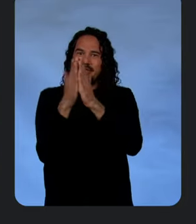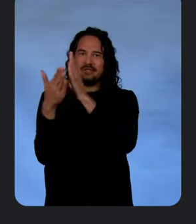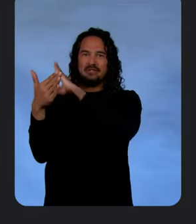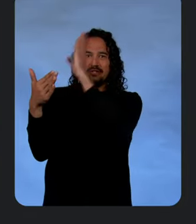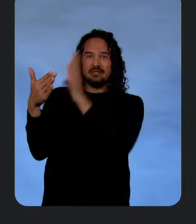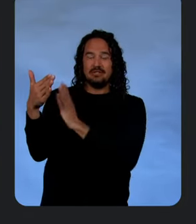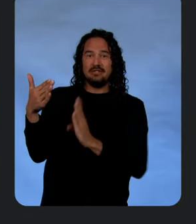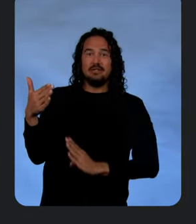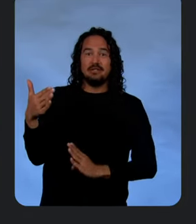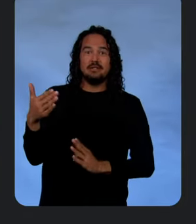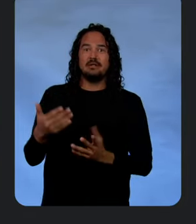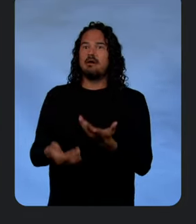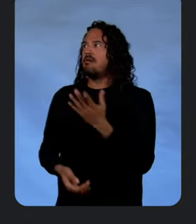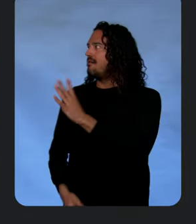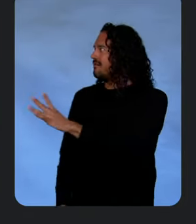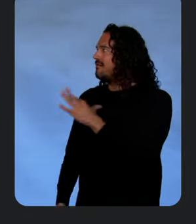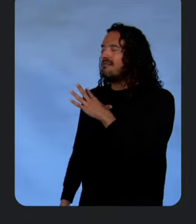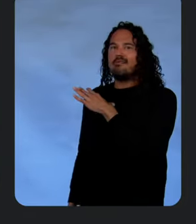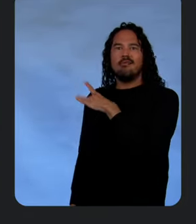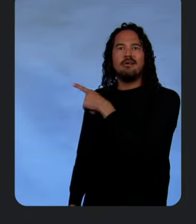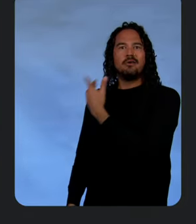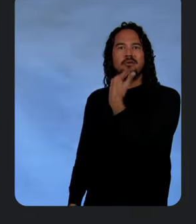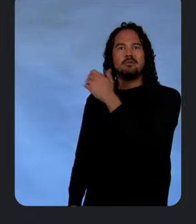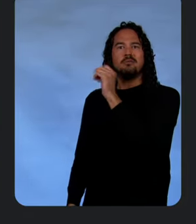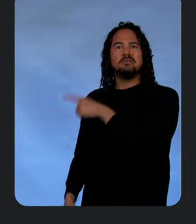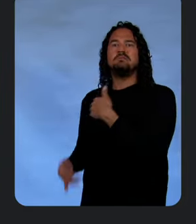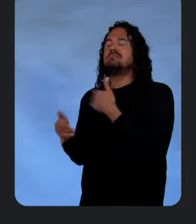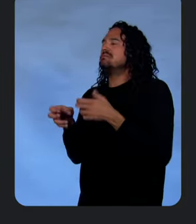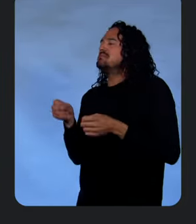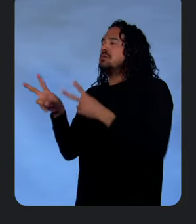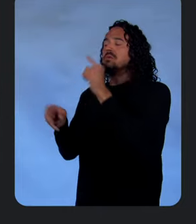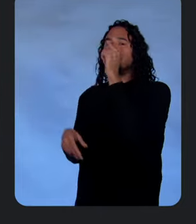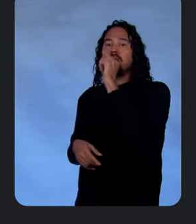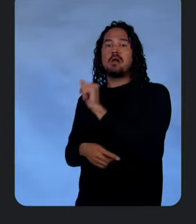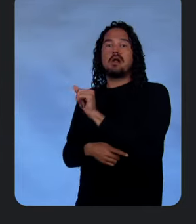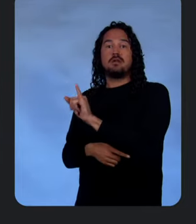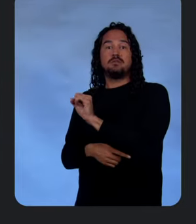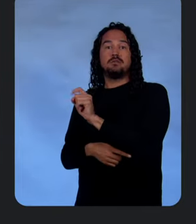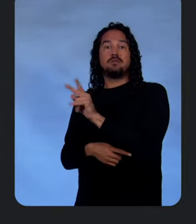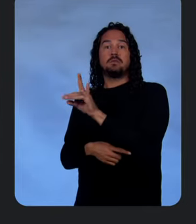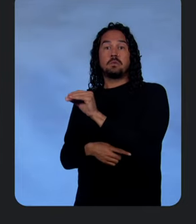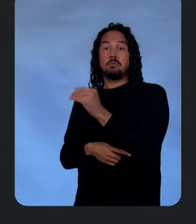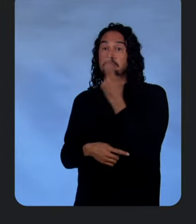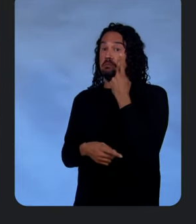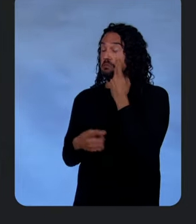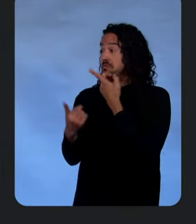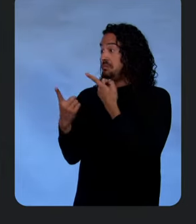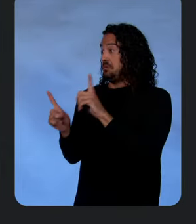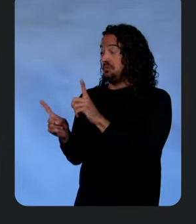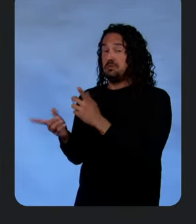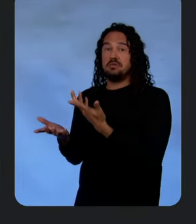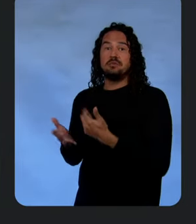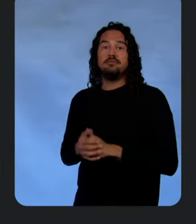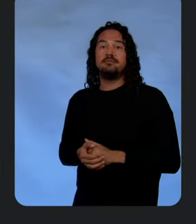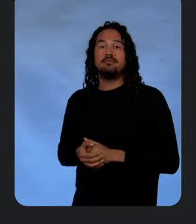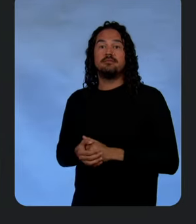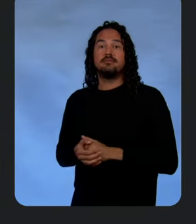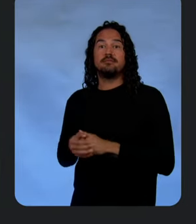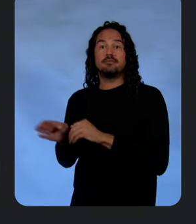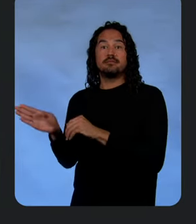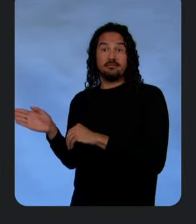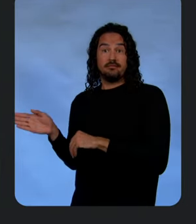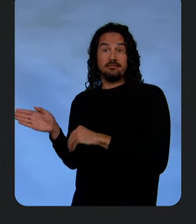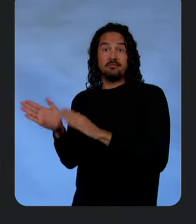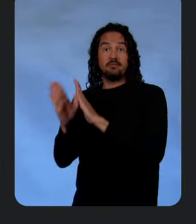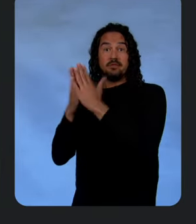Great question. Let's load it into Google AI Studio and see if this will work. Here we have a video of the books